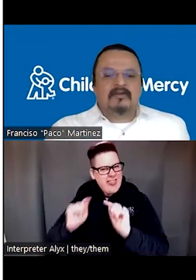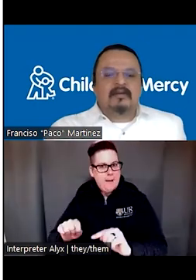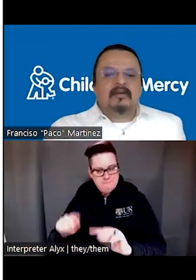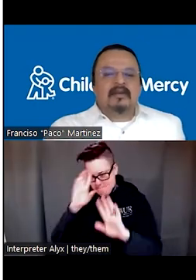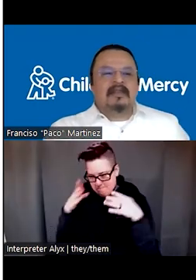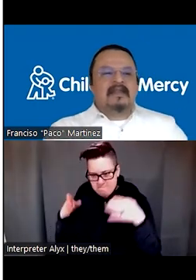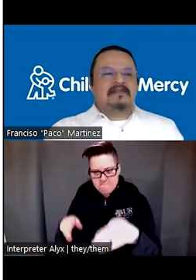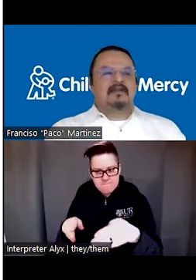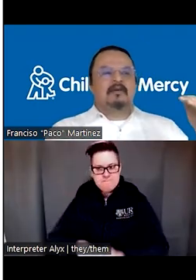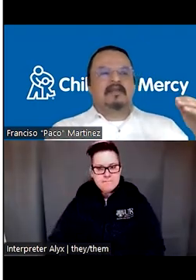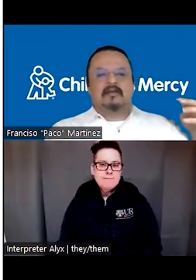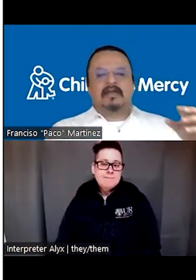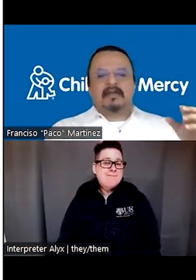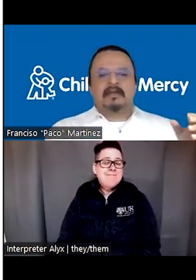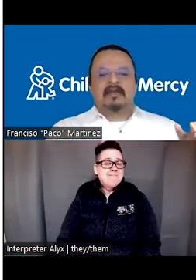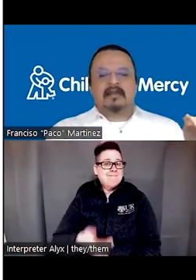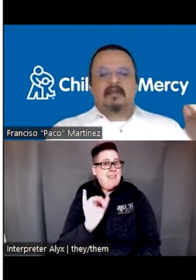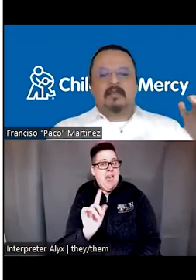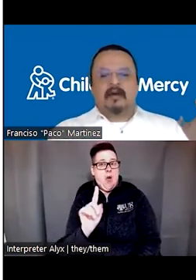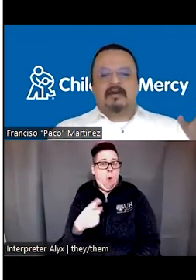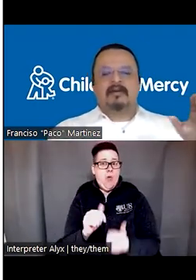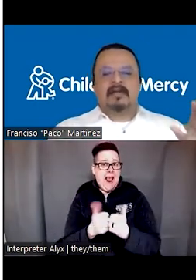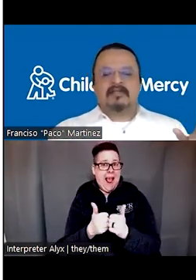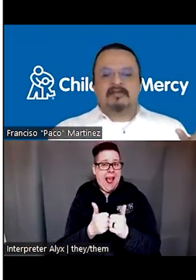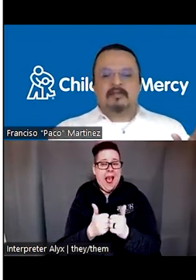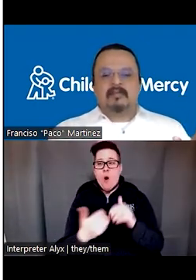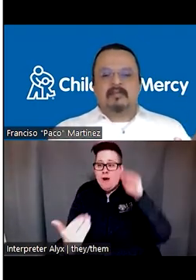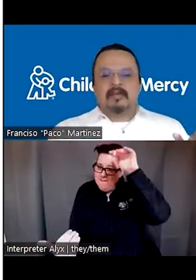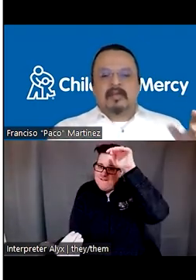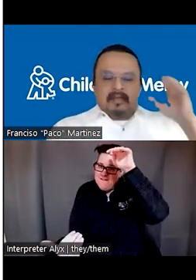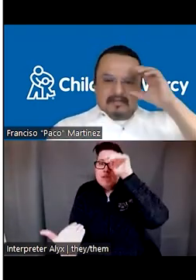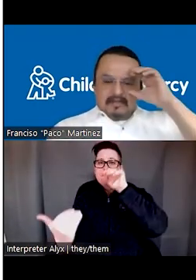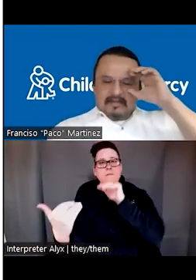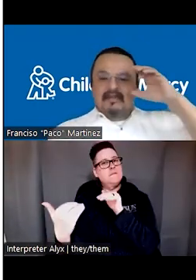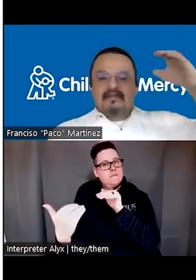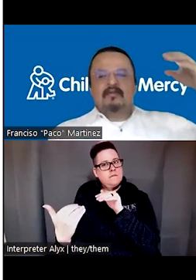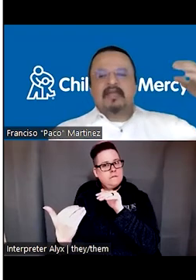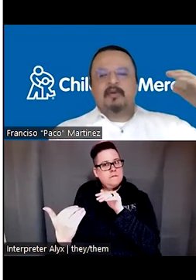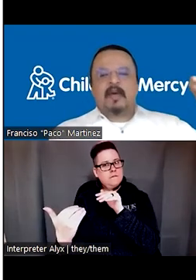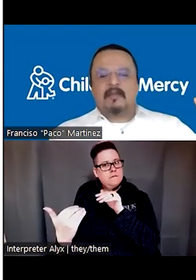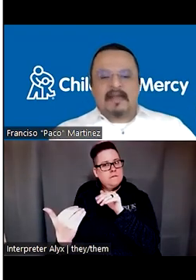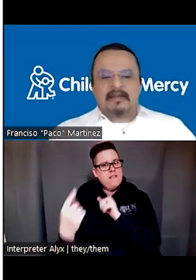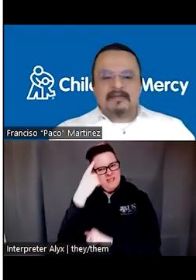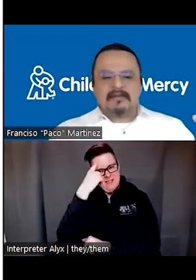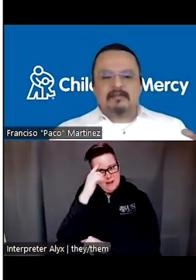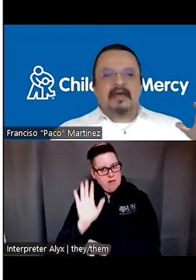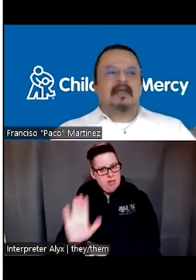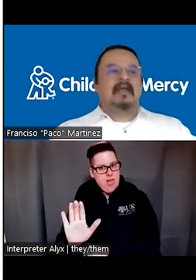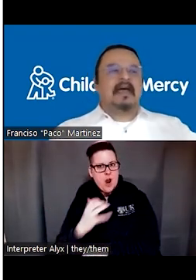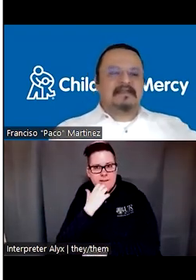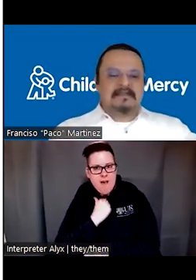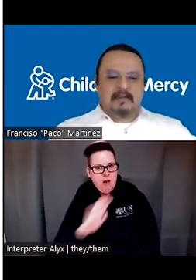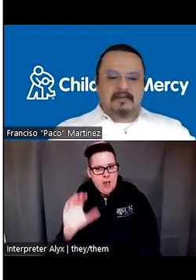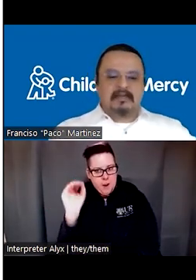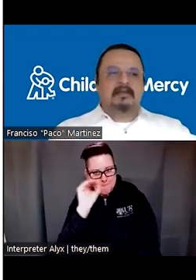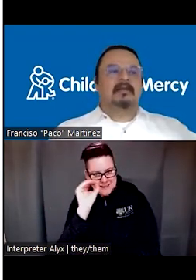because that's the only way that we can eliminate that power relationship. See that we can provide balance by